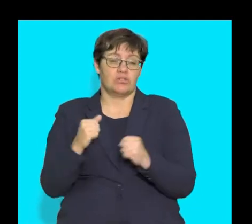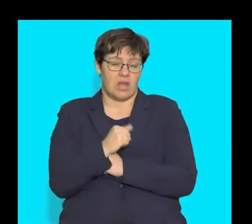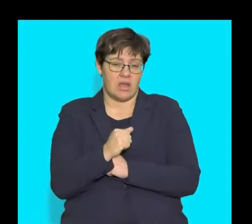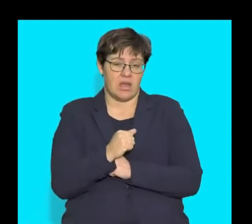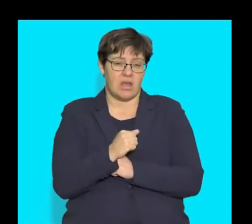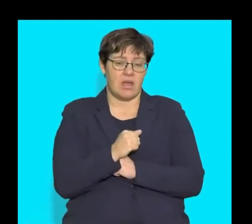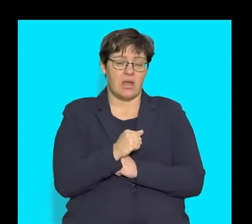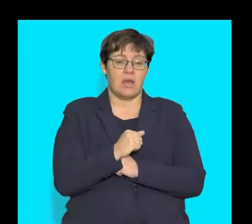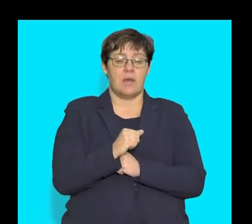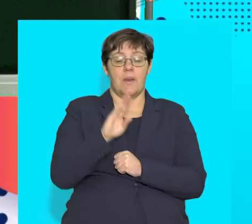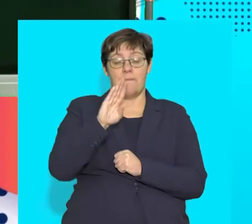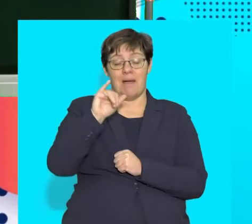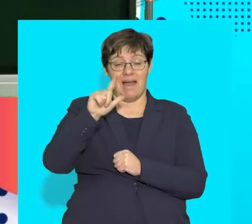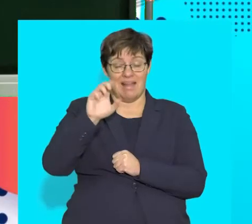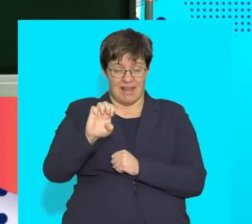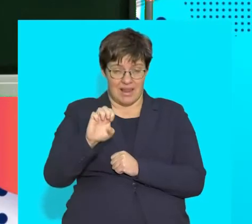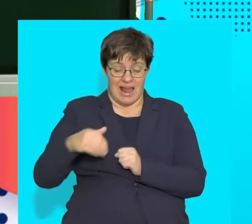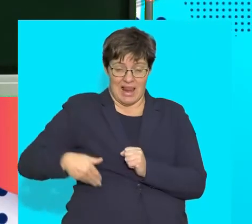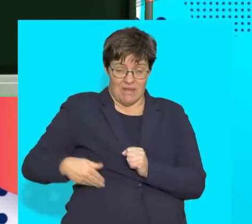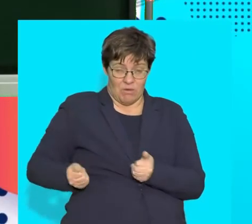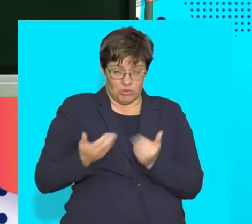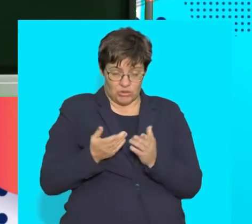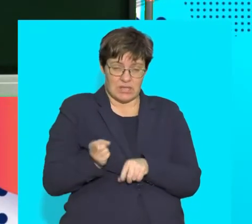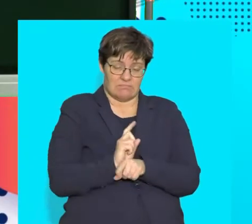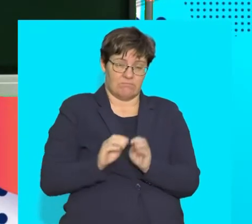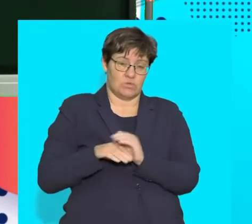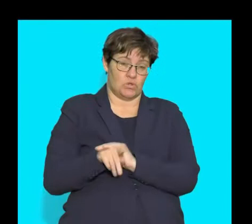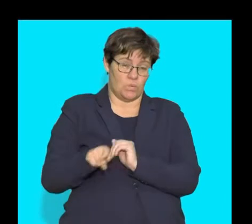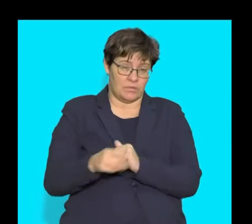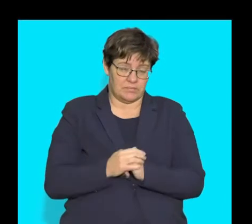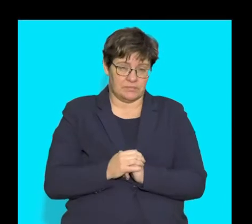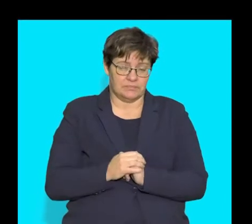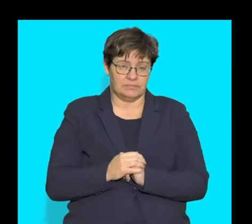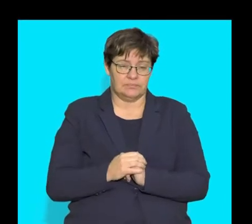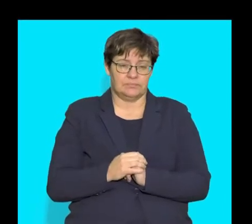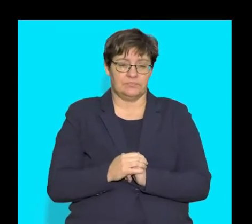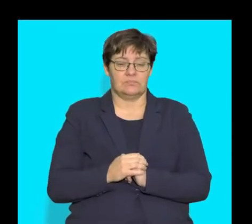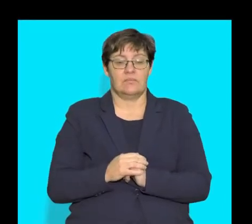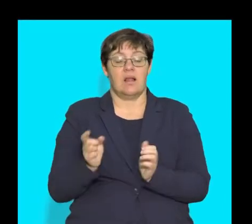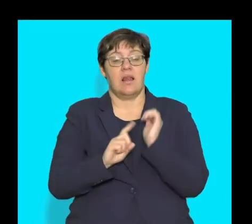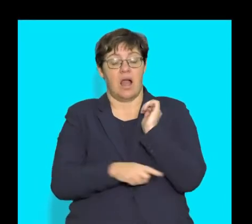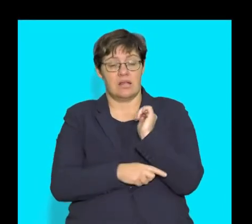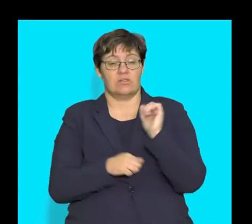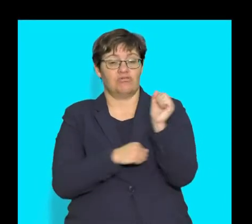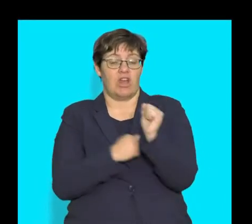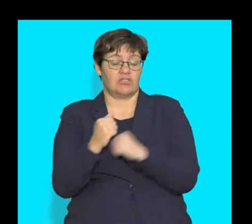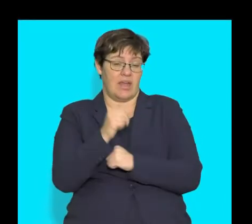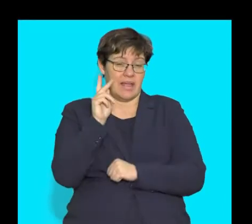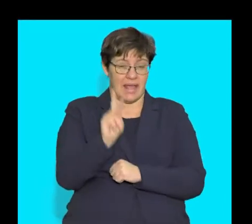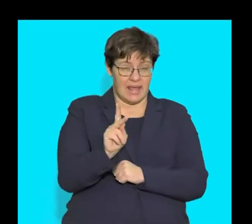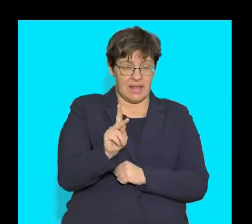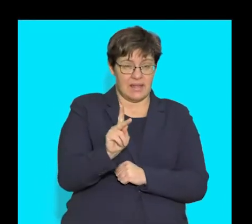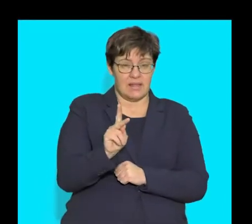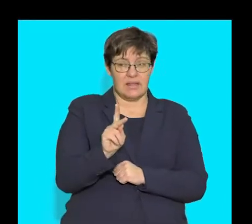which is produced by the liver is temporarily stored. And finally we have structure K which is this triangular shaped